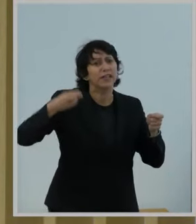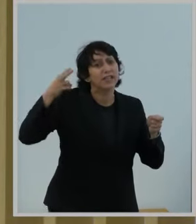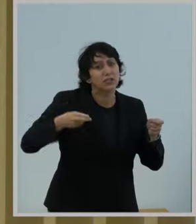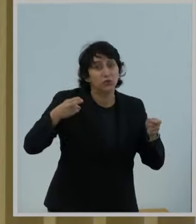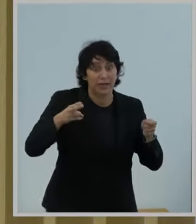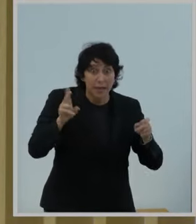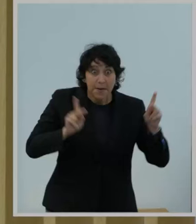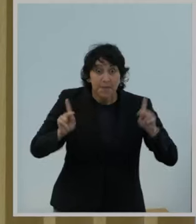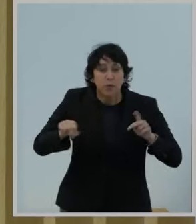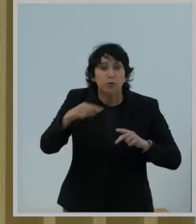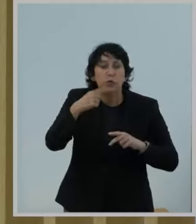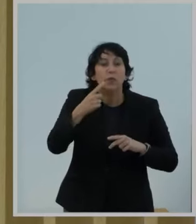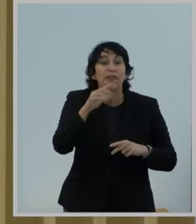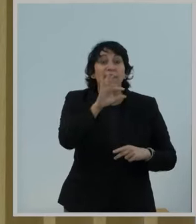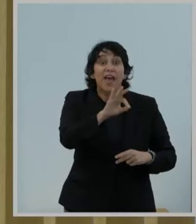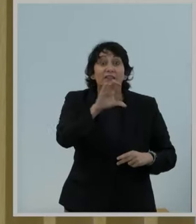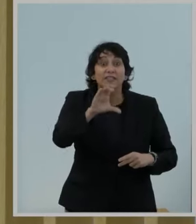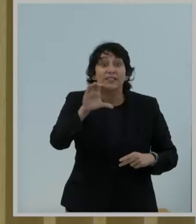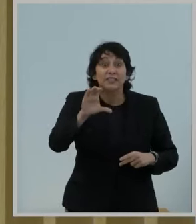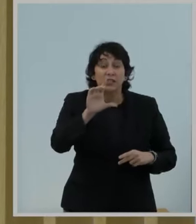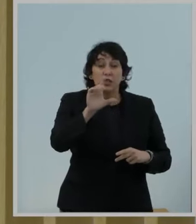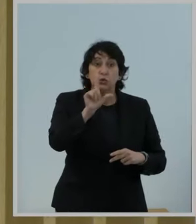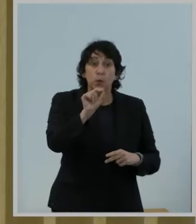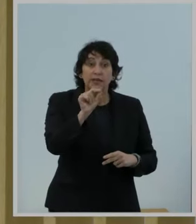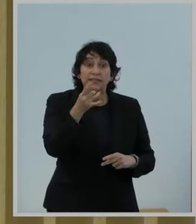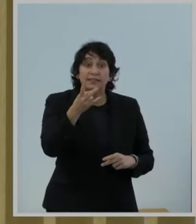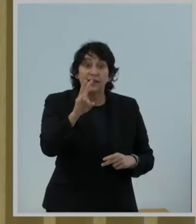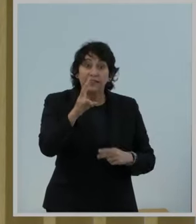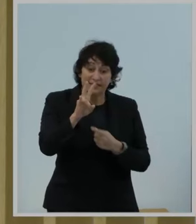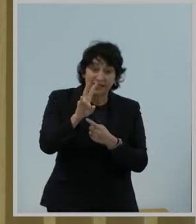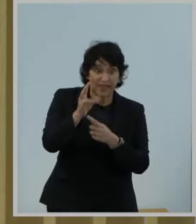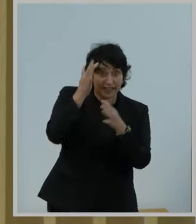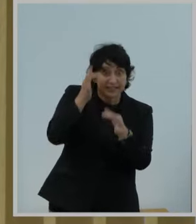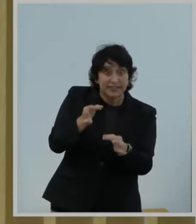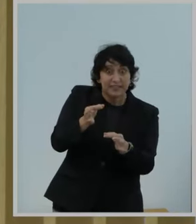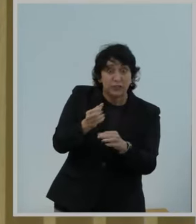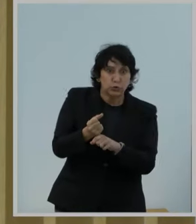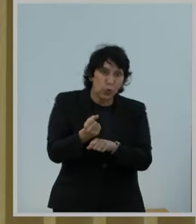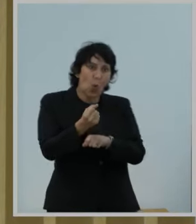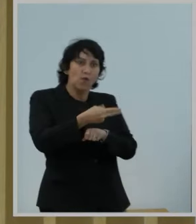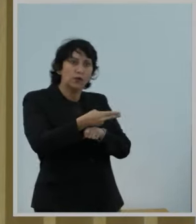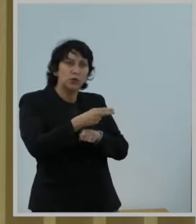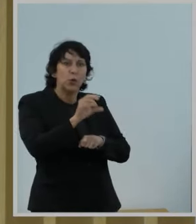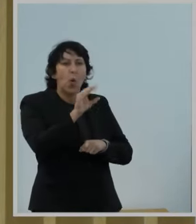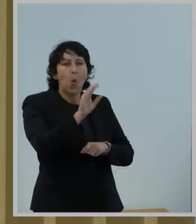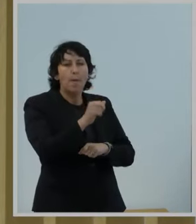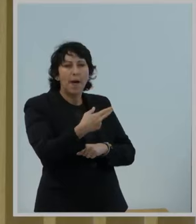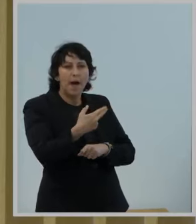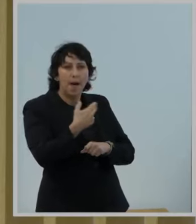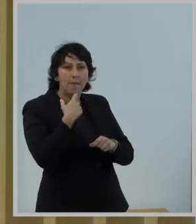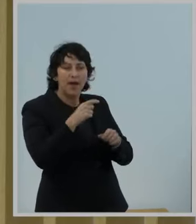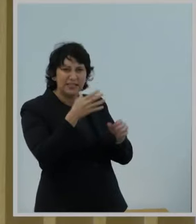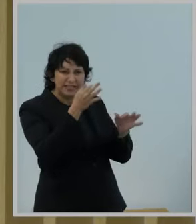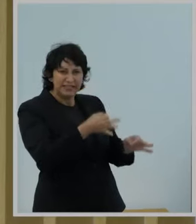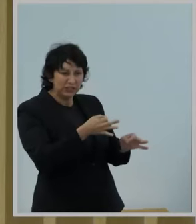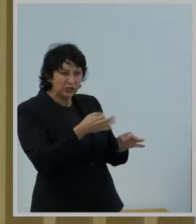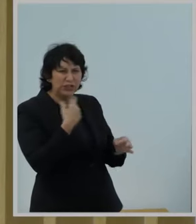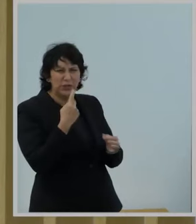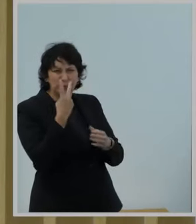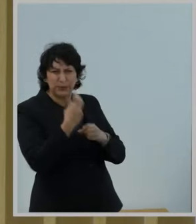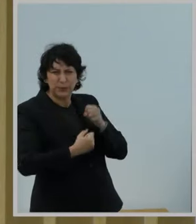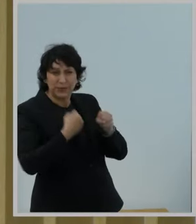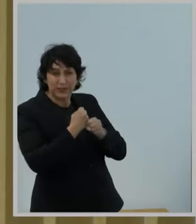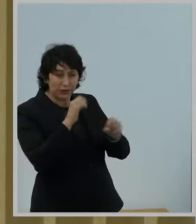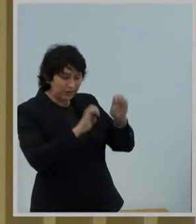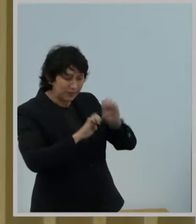They were told that the FCC's 2017 decision to overturn the Obama administration's failed two-year experiment